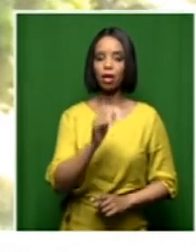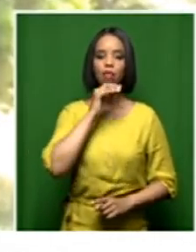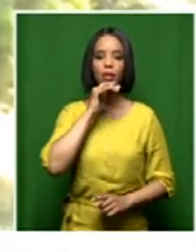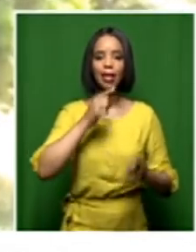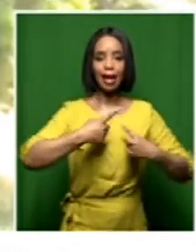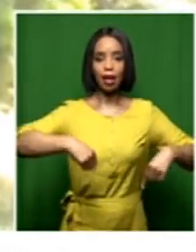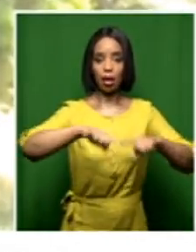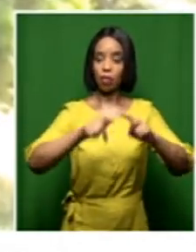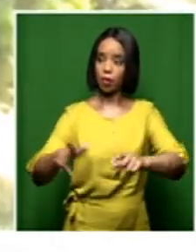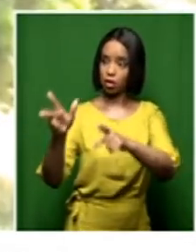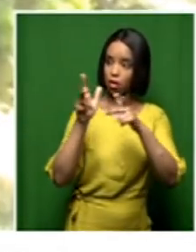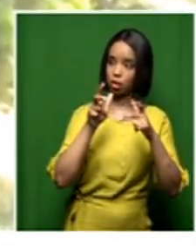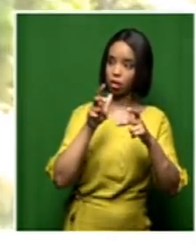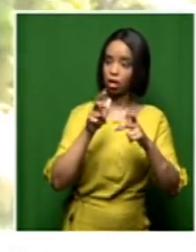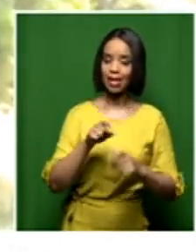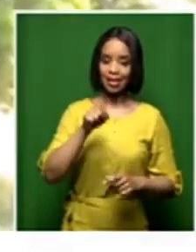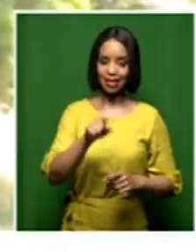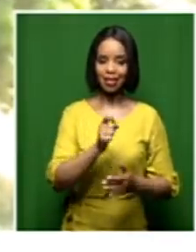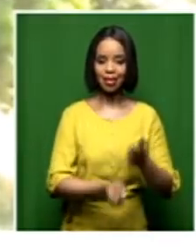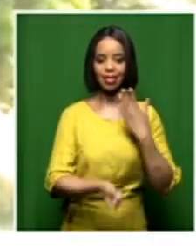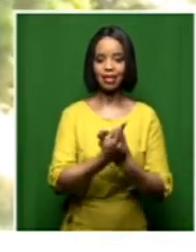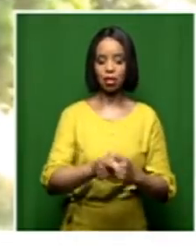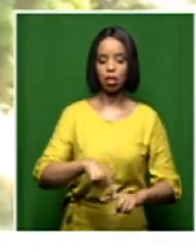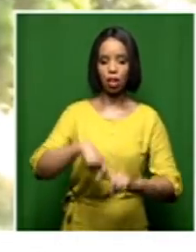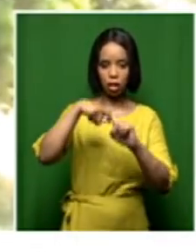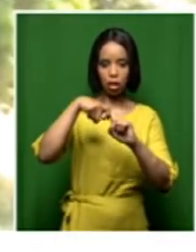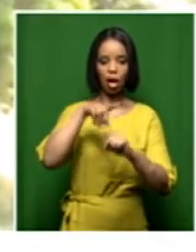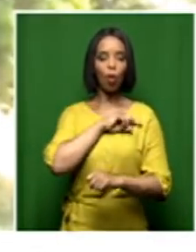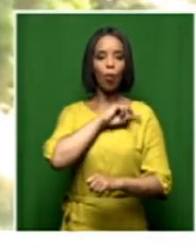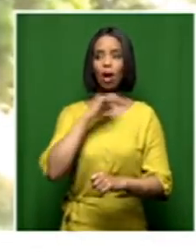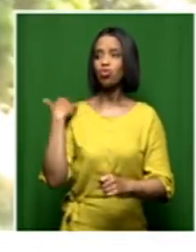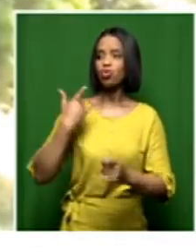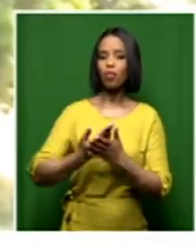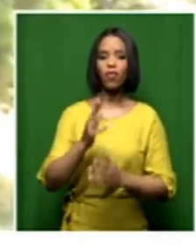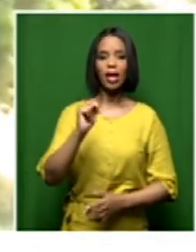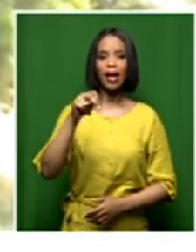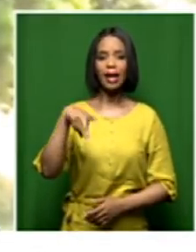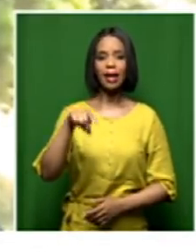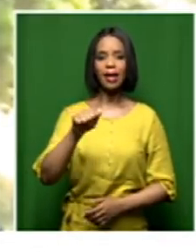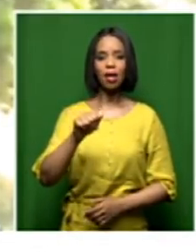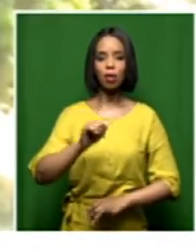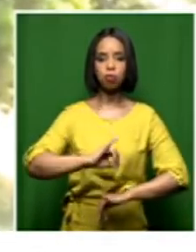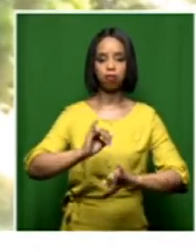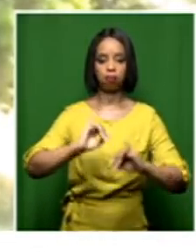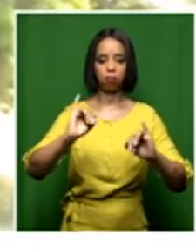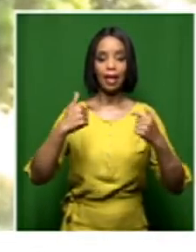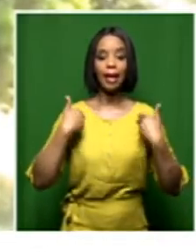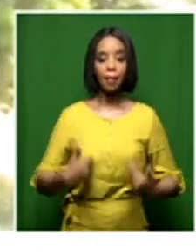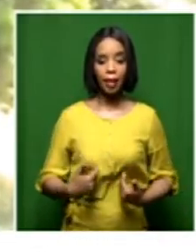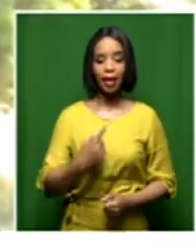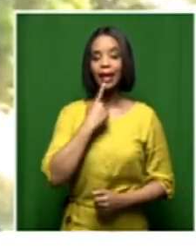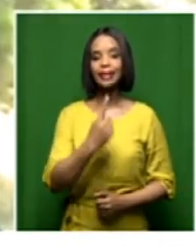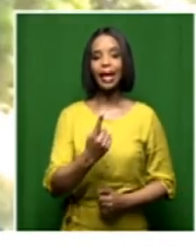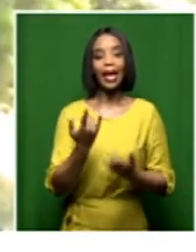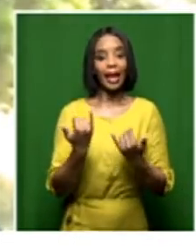a pause on the bleeding of that institution. And I'm saying a pause because it didn't mean that